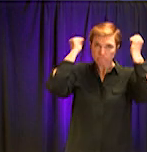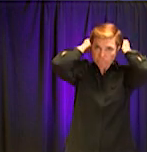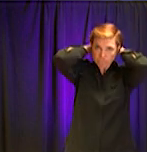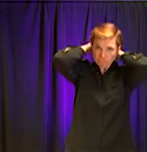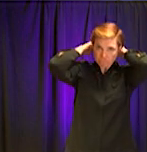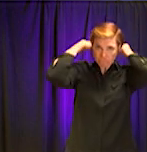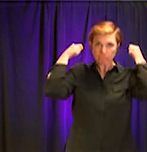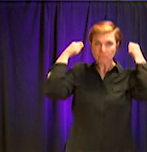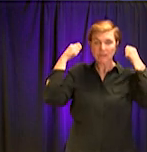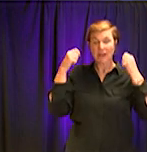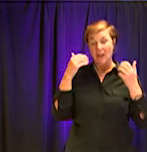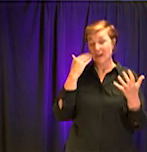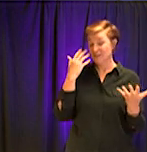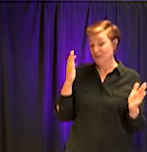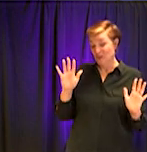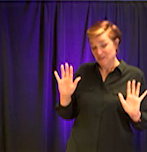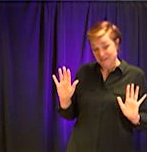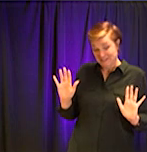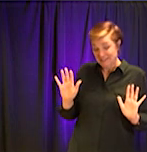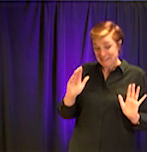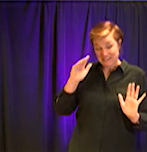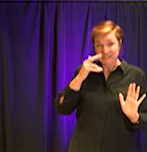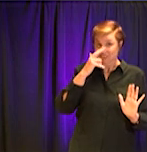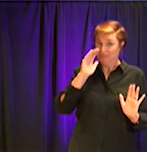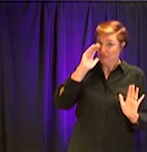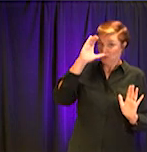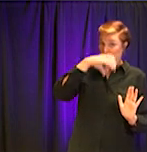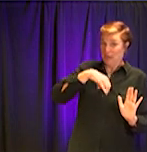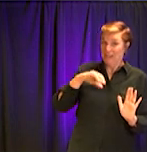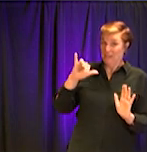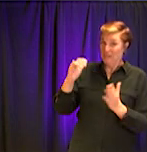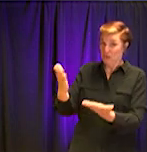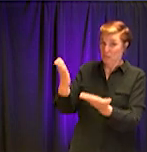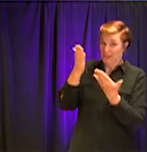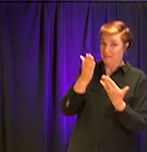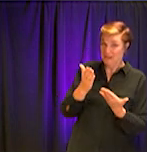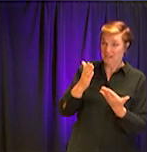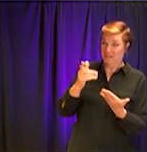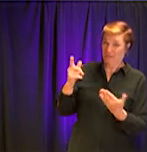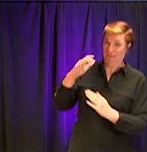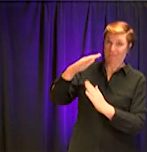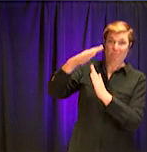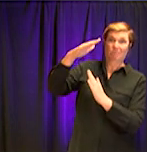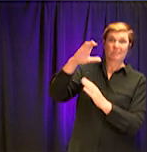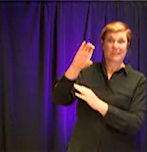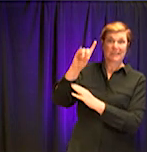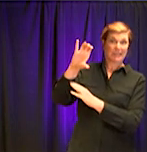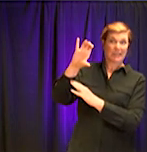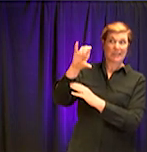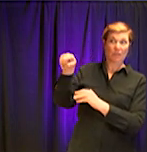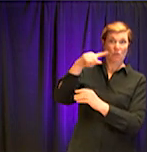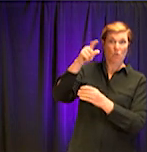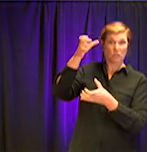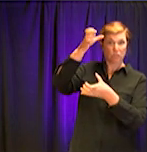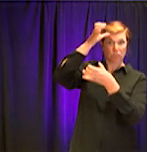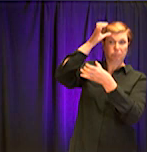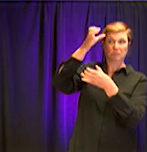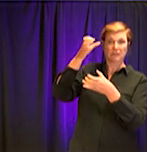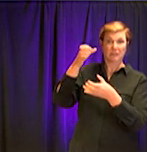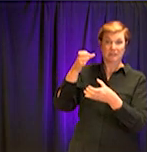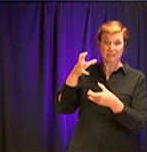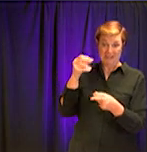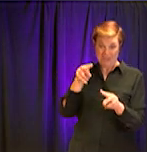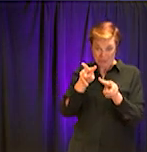in the United States that is actually a recommendation from our top health experts, and it's online,